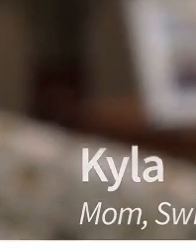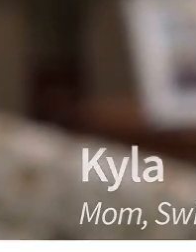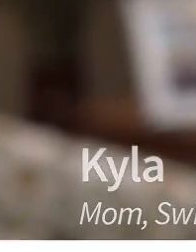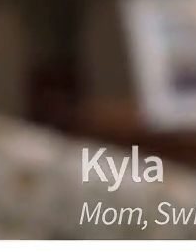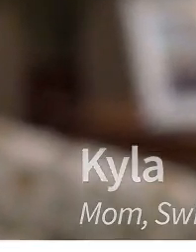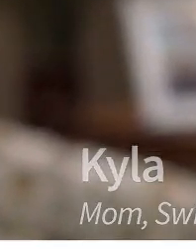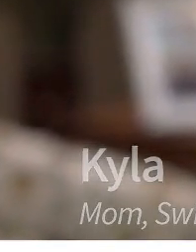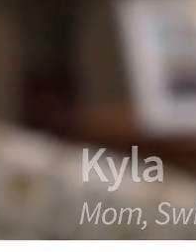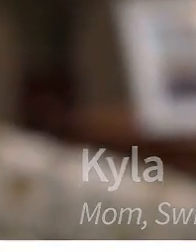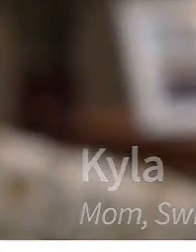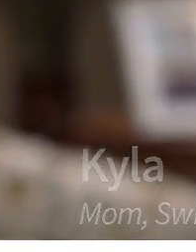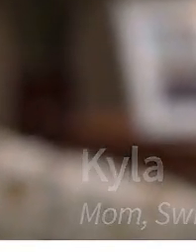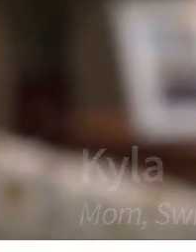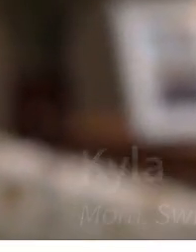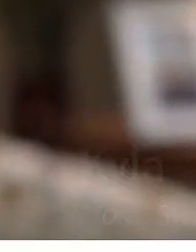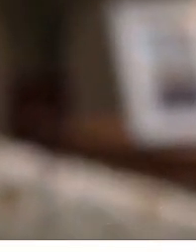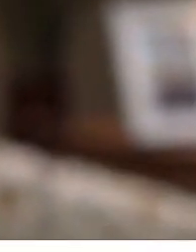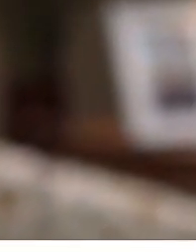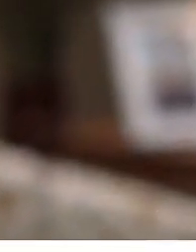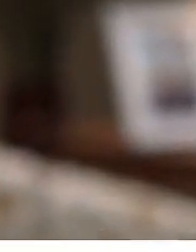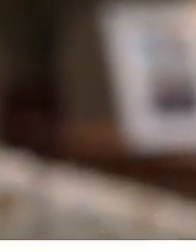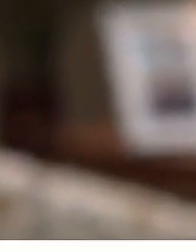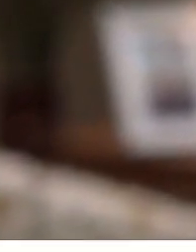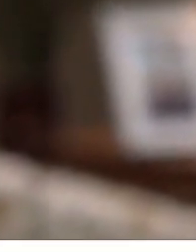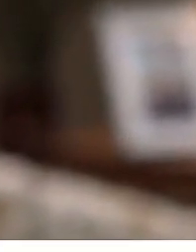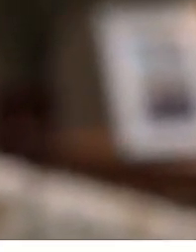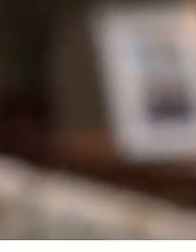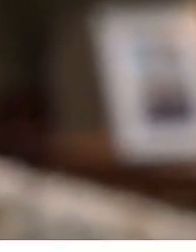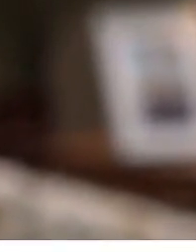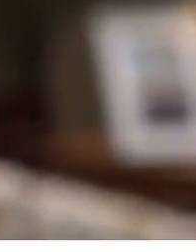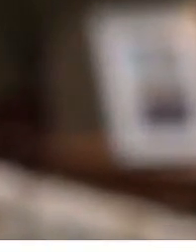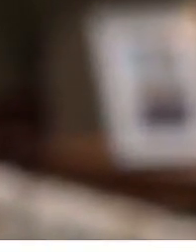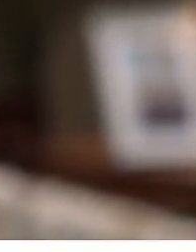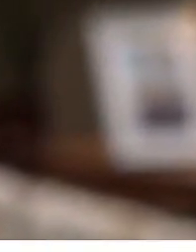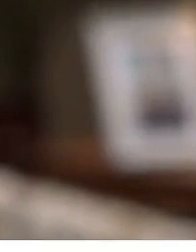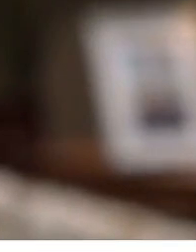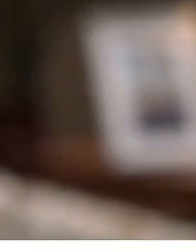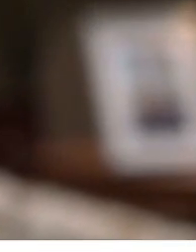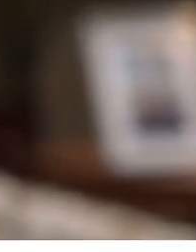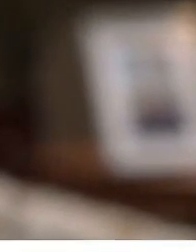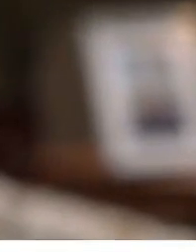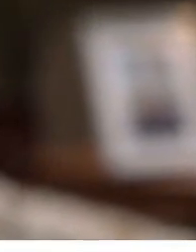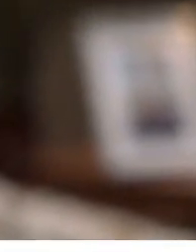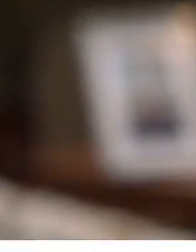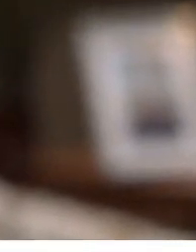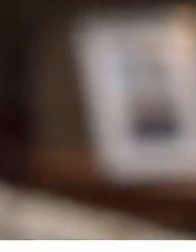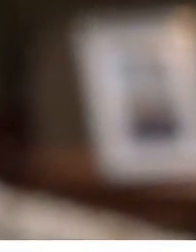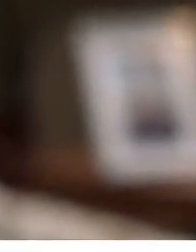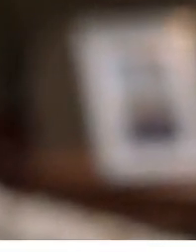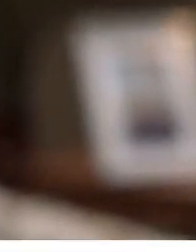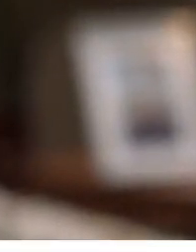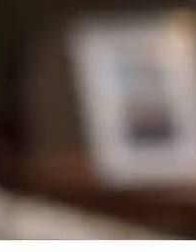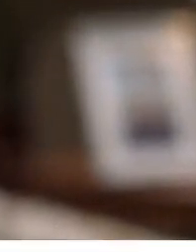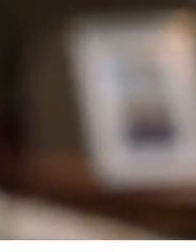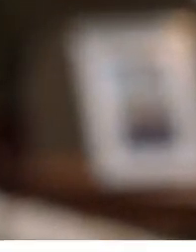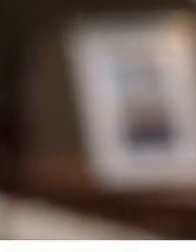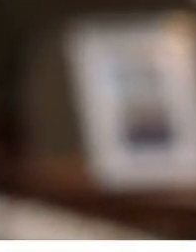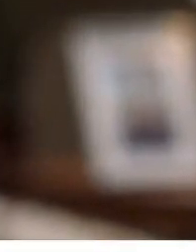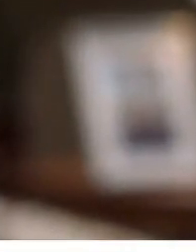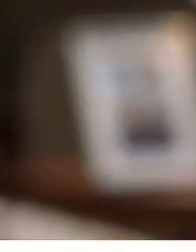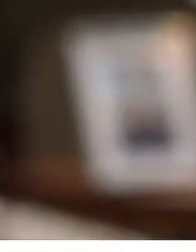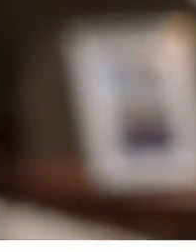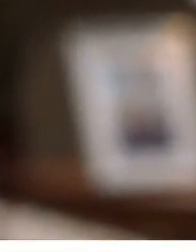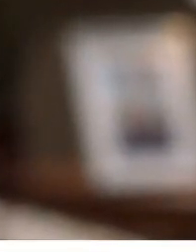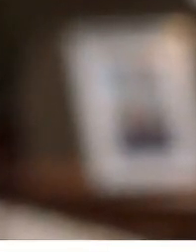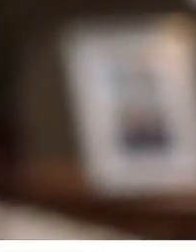would you say, I will protect you? And that's essentially